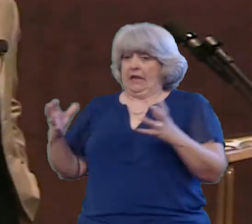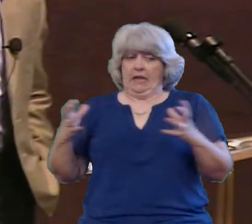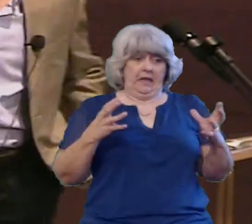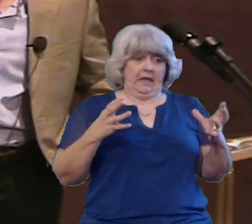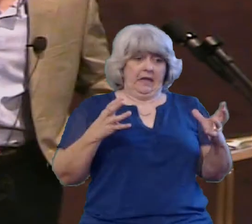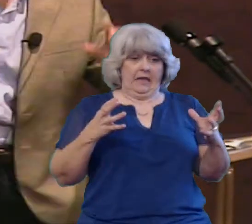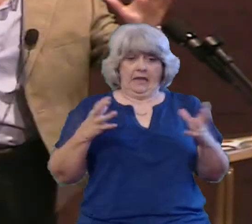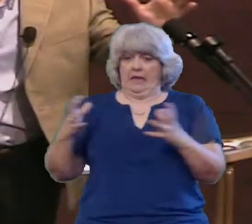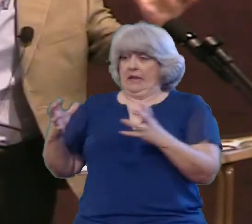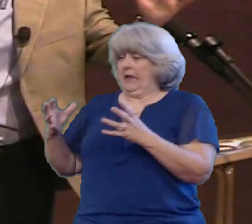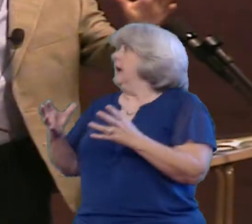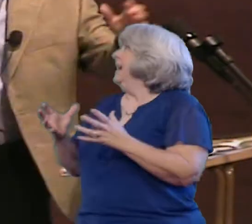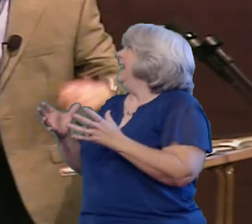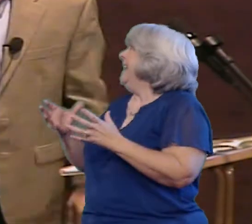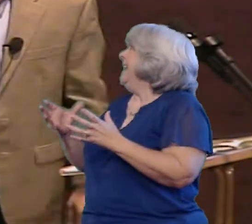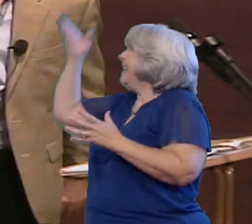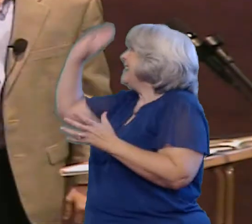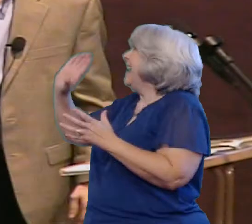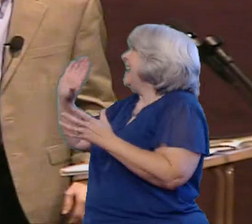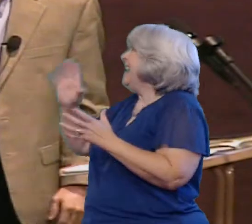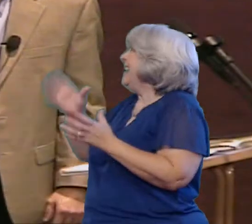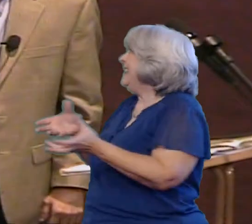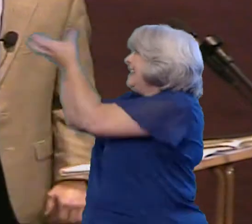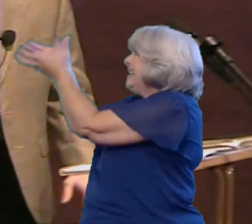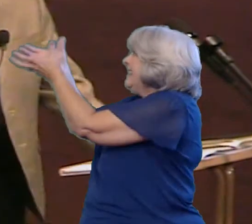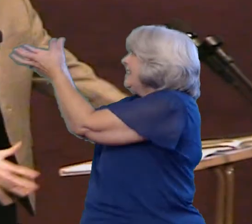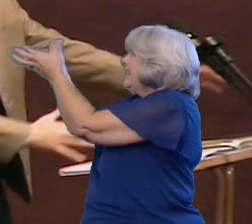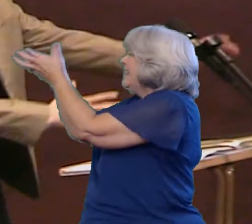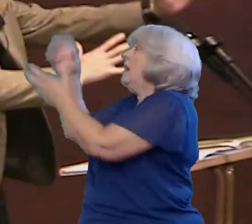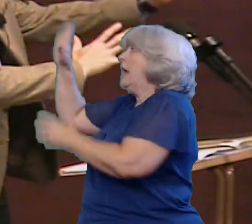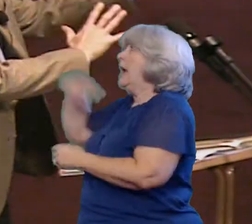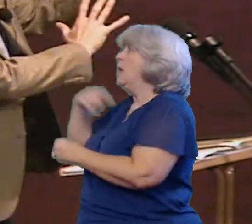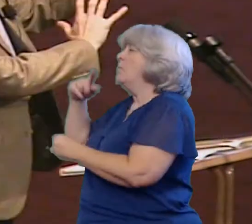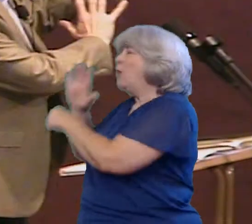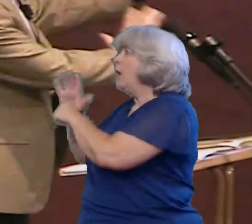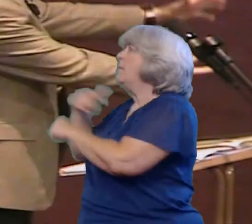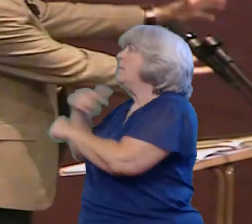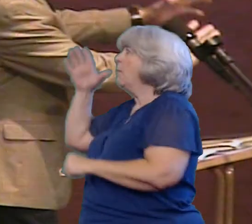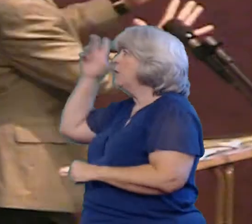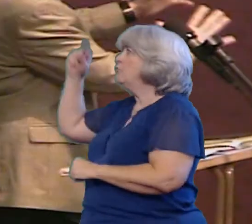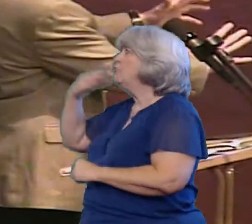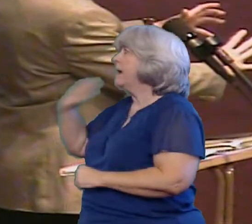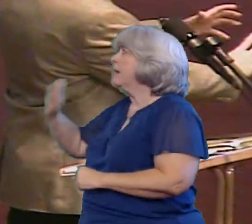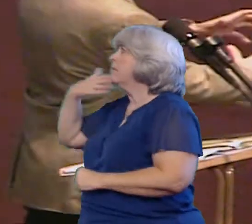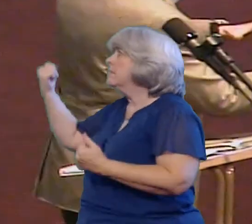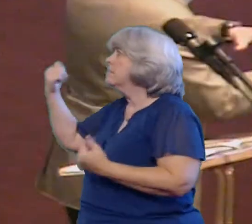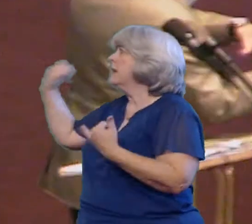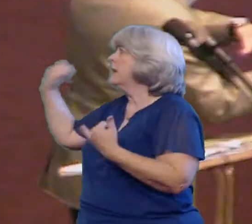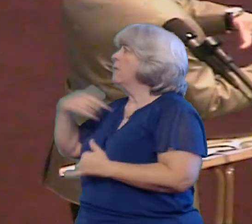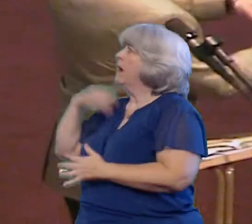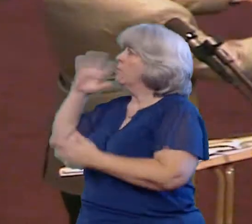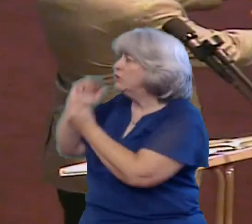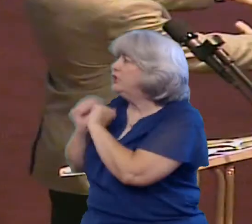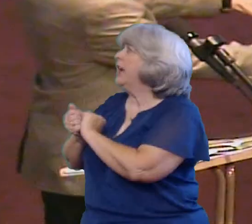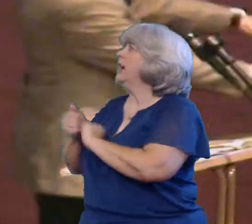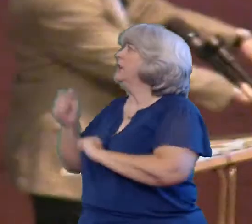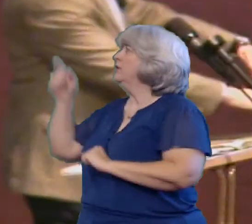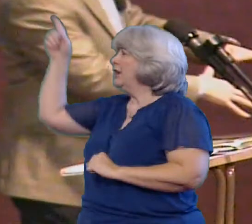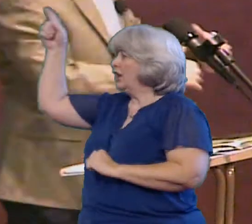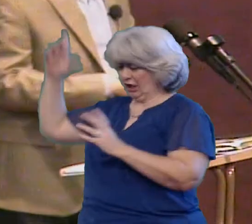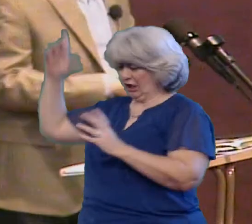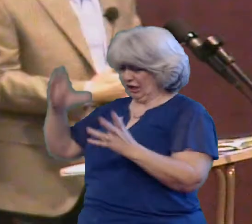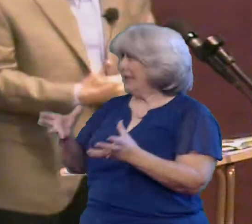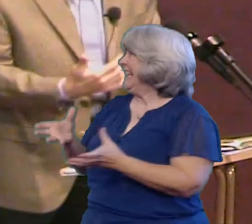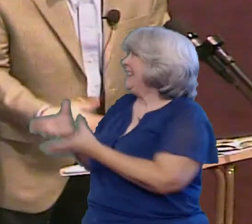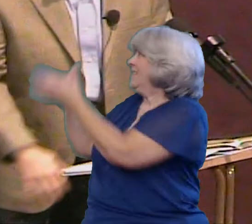if you do this I promise I'll change God if you let this this problem this situation just leave me and go somewhere